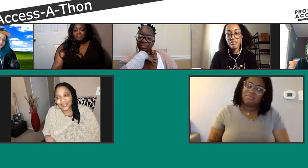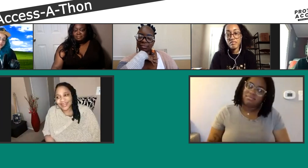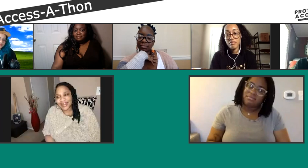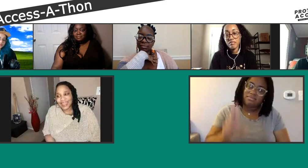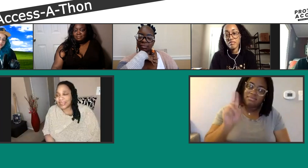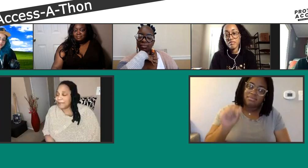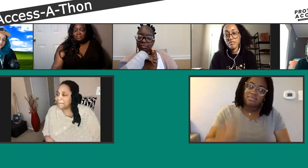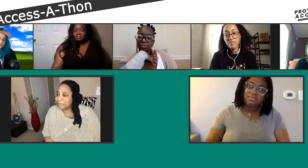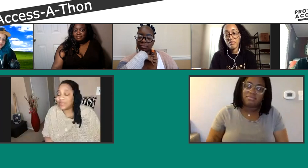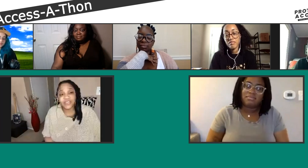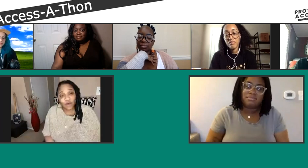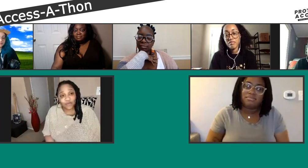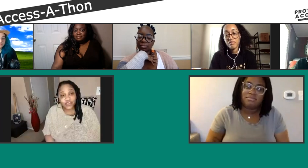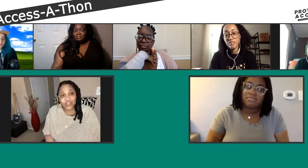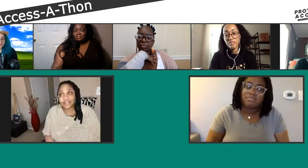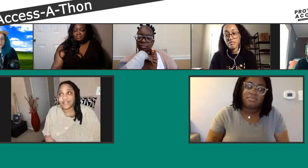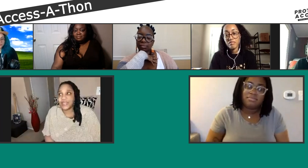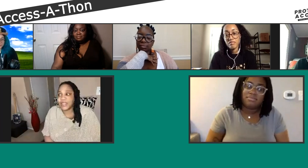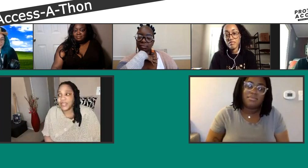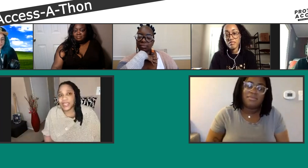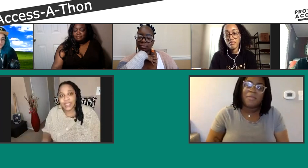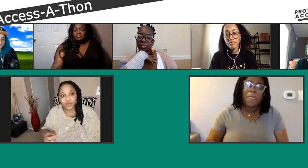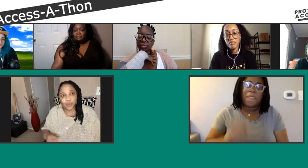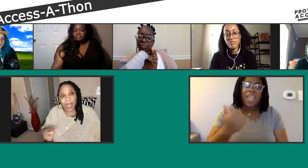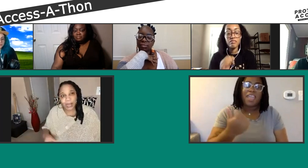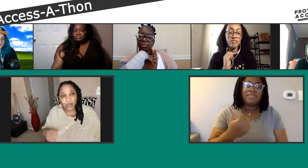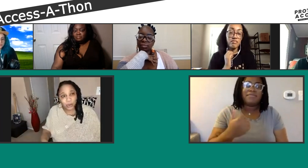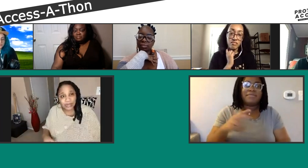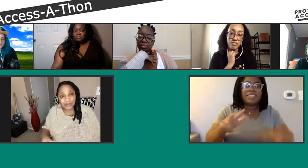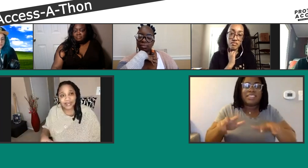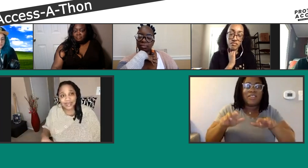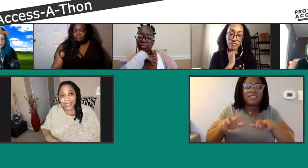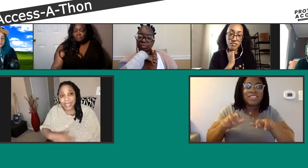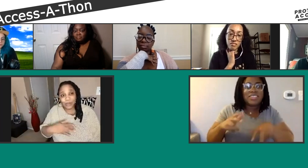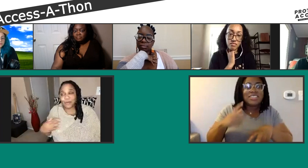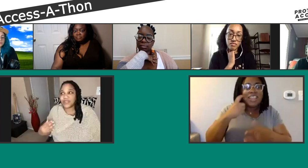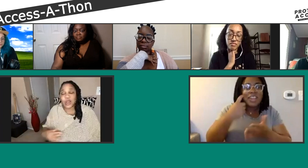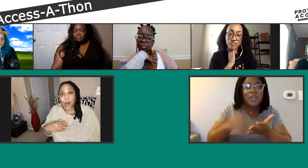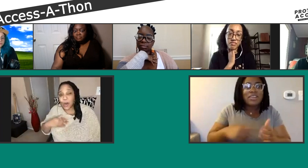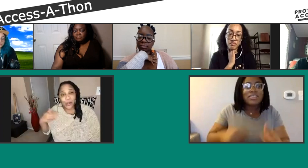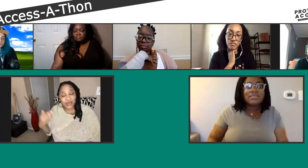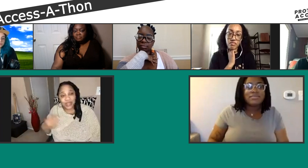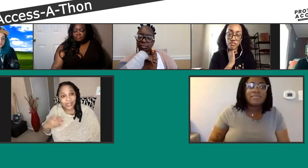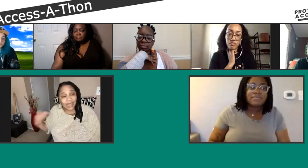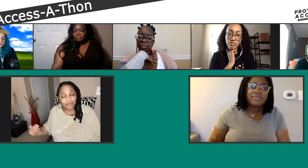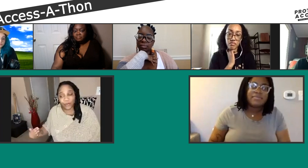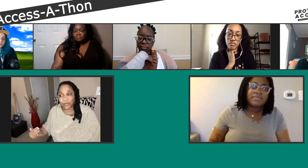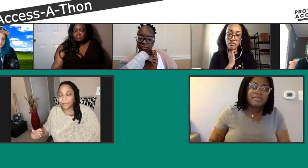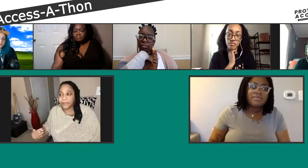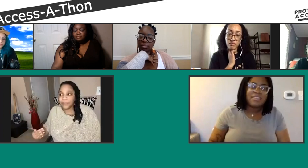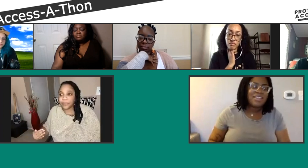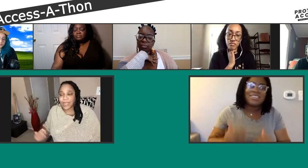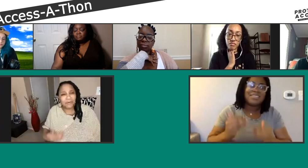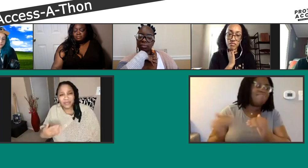No, like the selfishness is what I noticed. Like it was on a whole nother level.